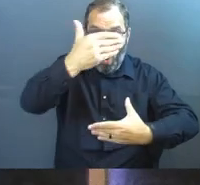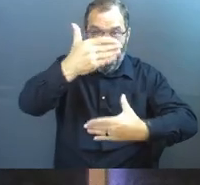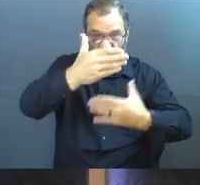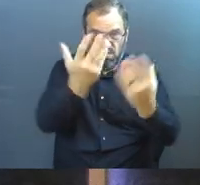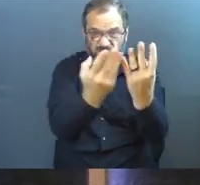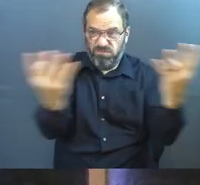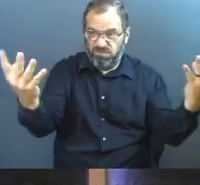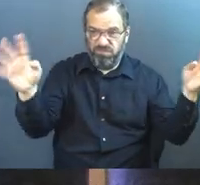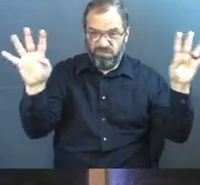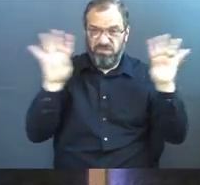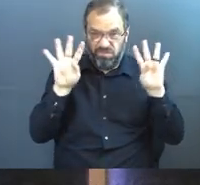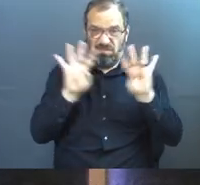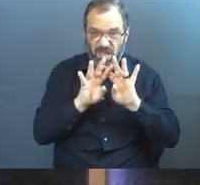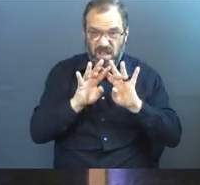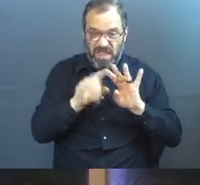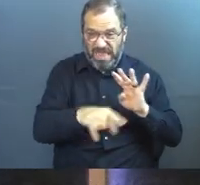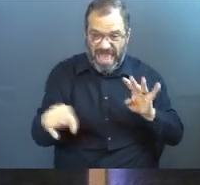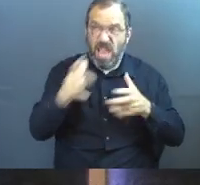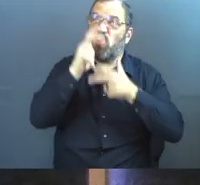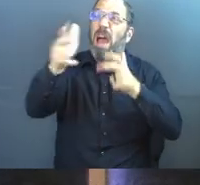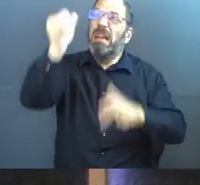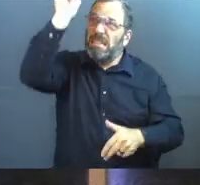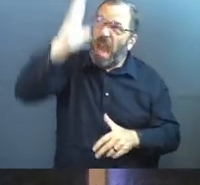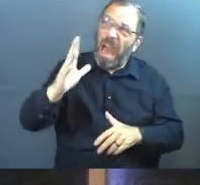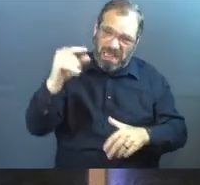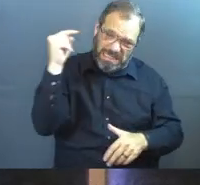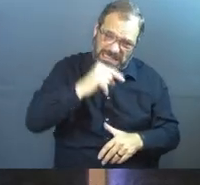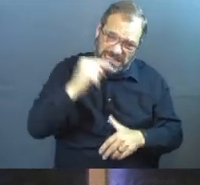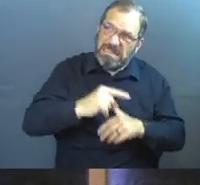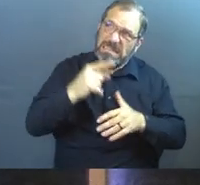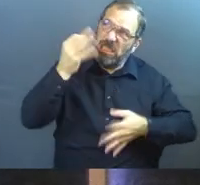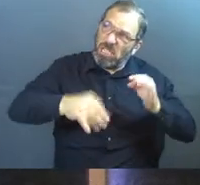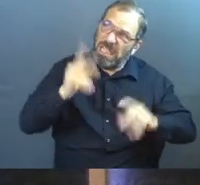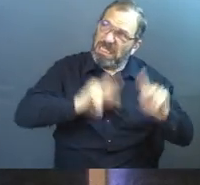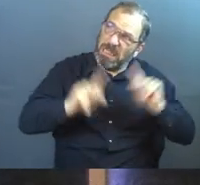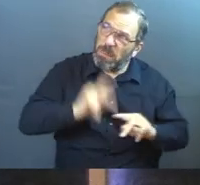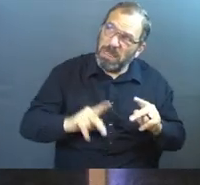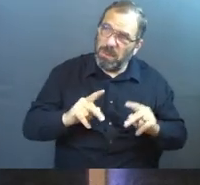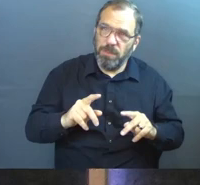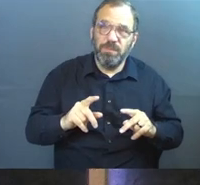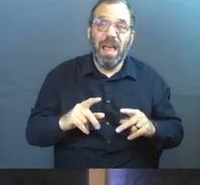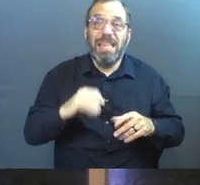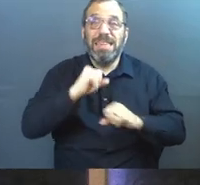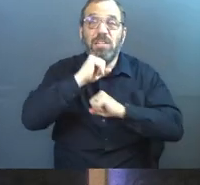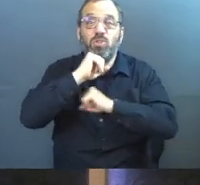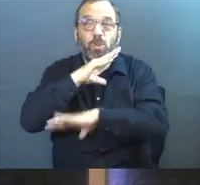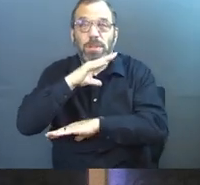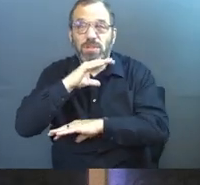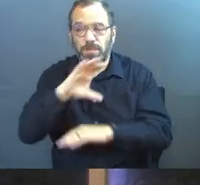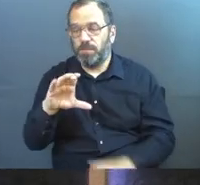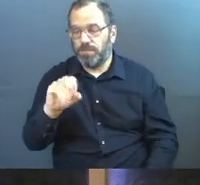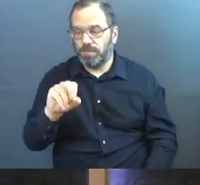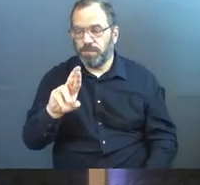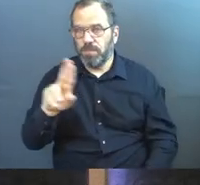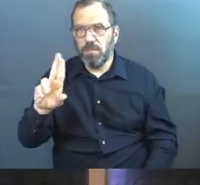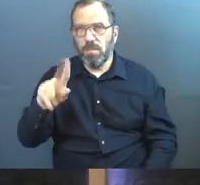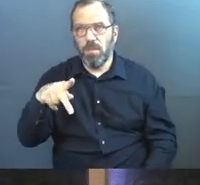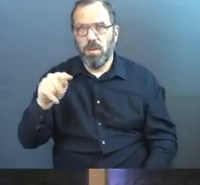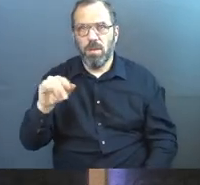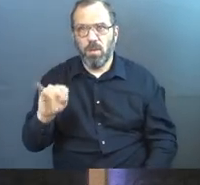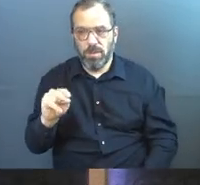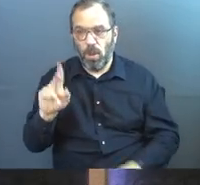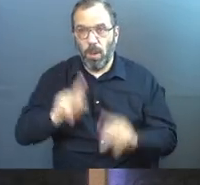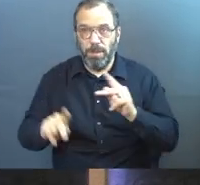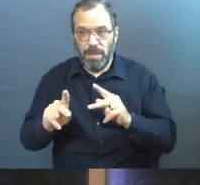protecting you are crying out to me for your judgment. And then you've got corruption because as soon as these wealthy, powerful people